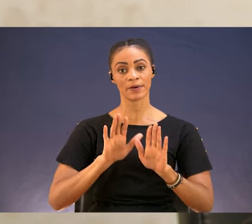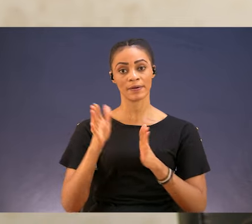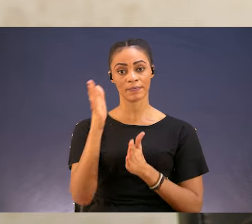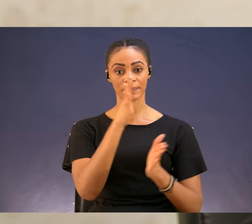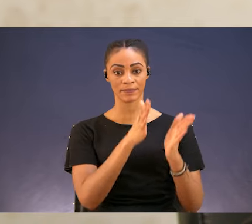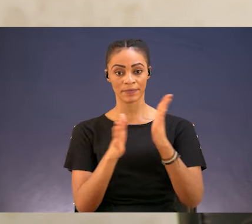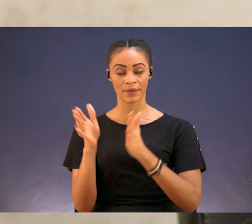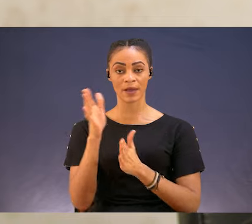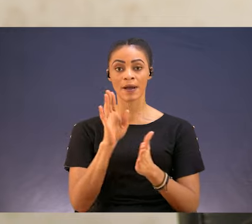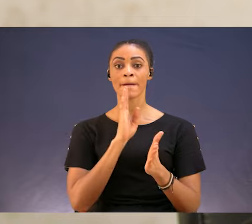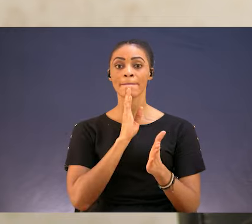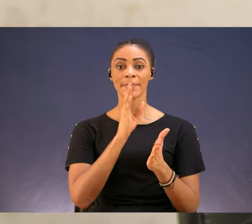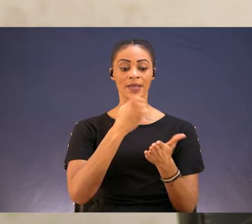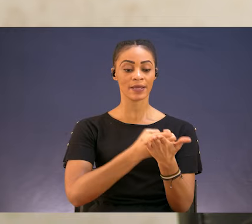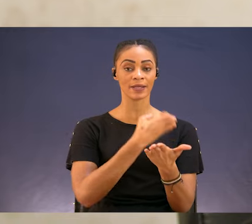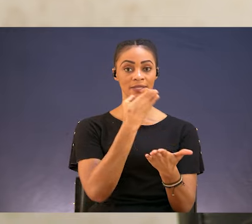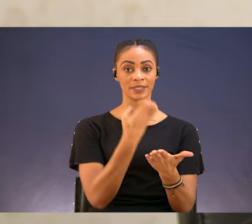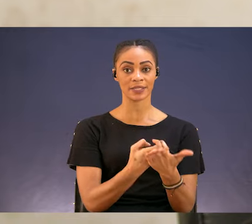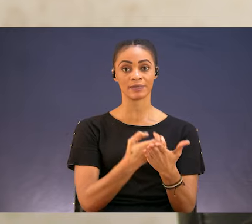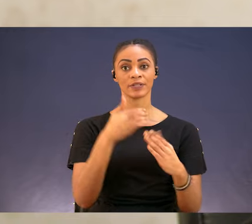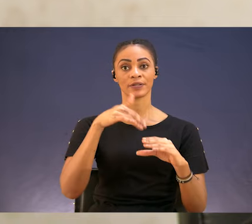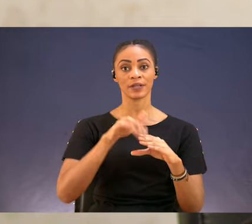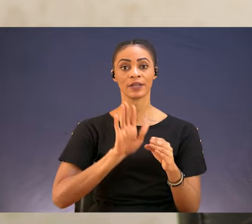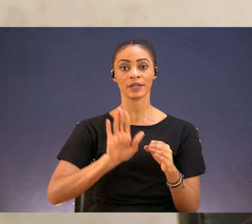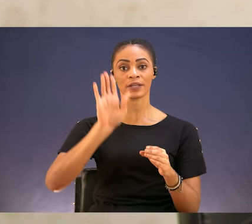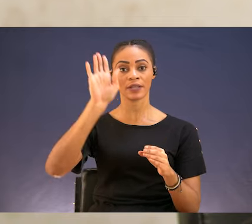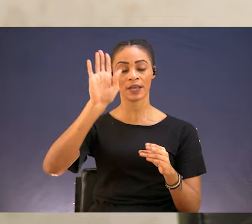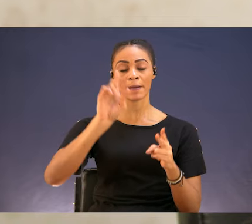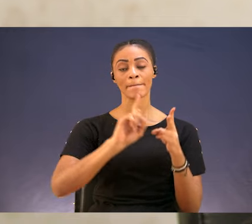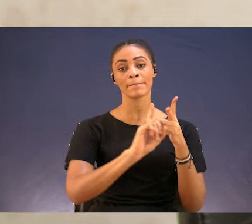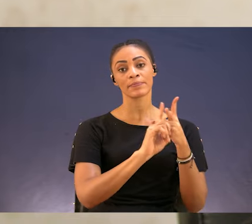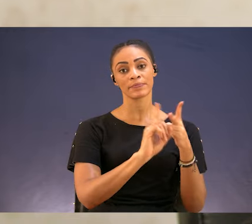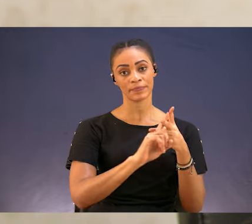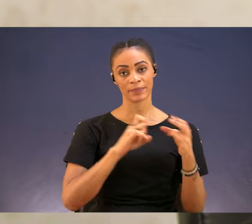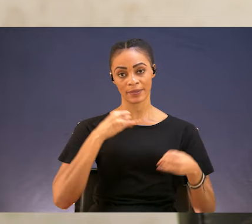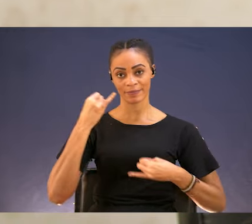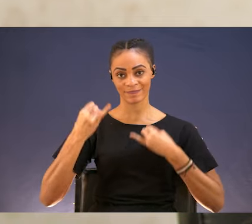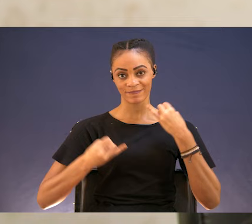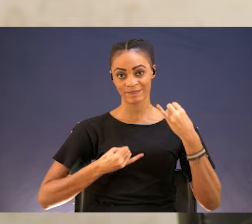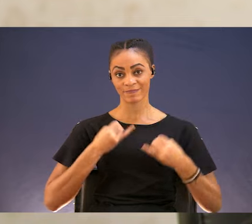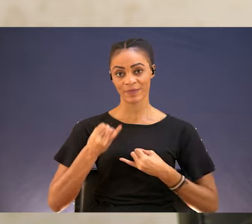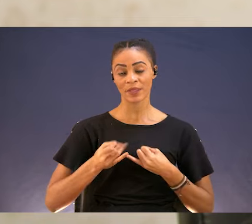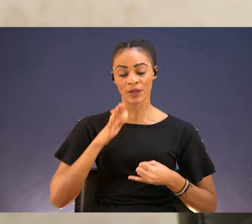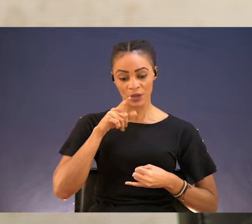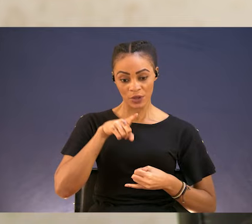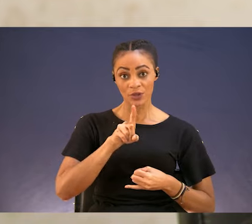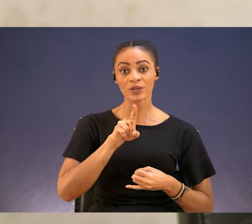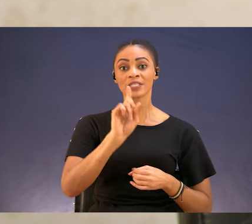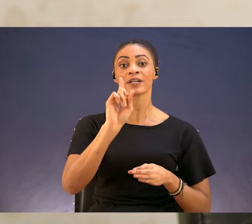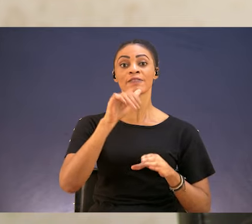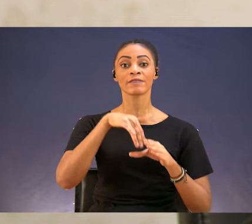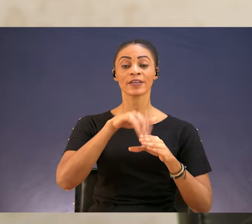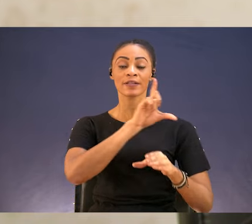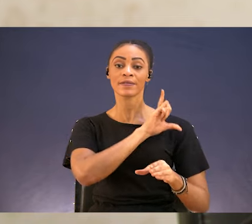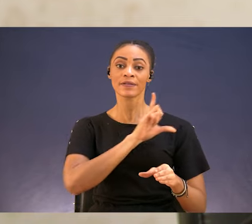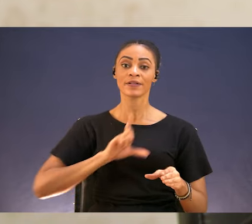strategy to be established in him. But secondly, he says, delight yourself also